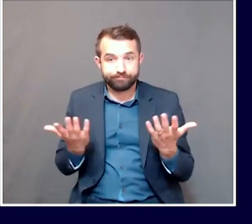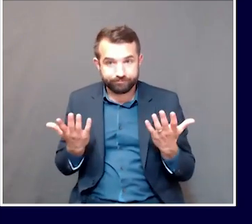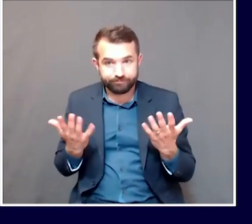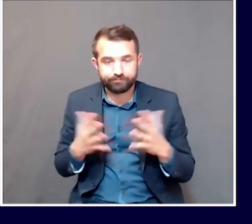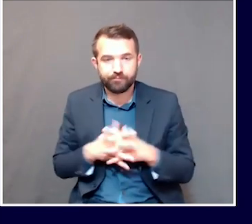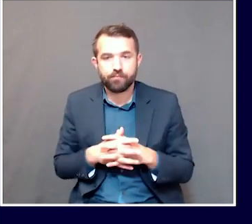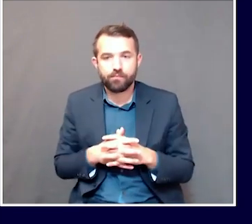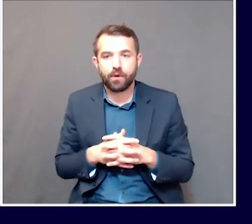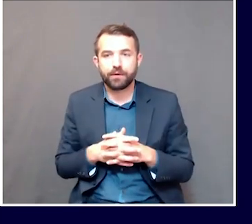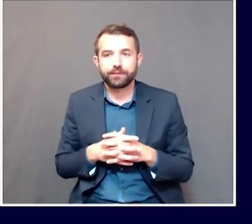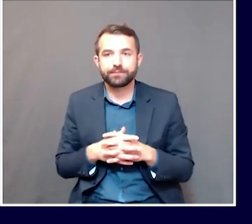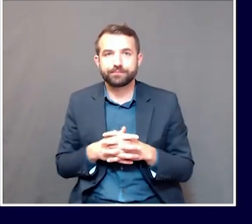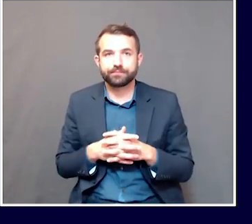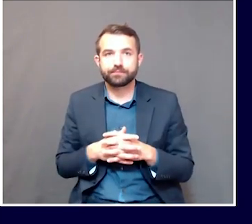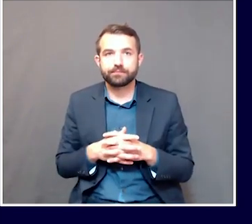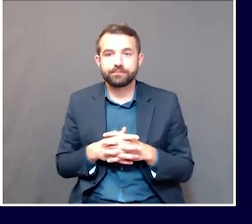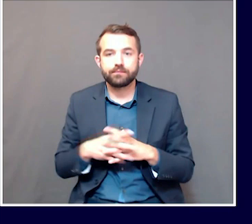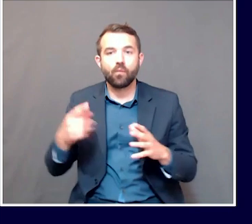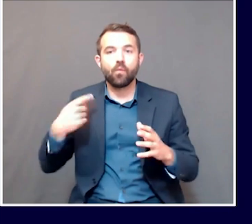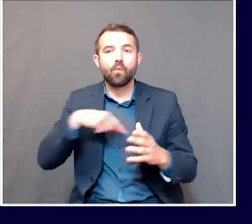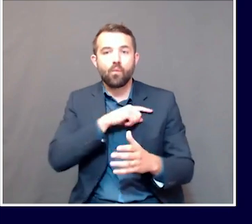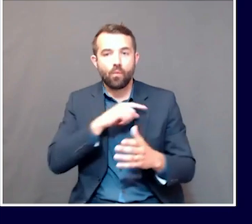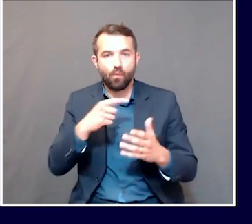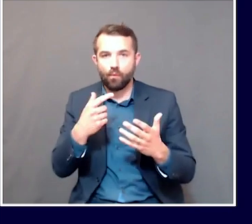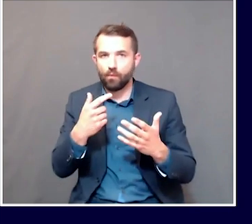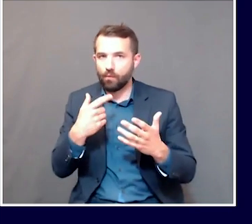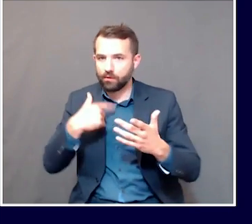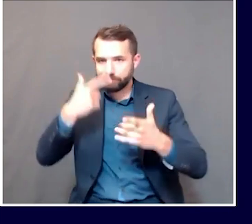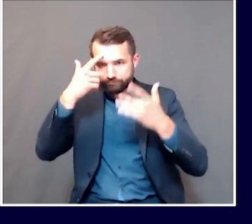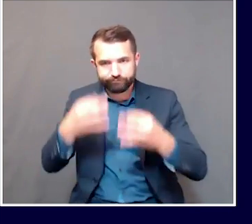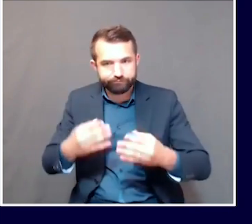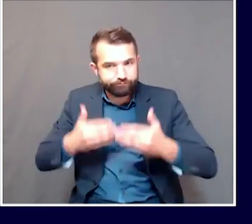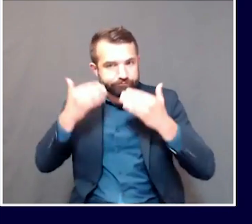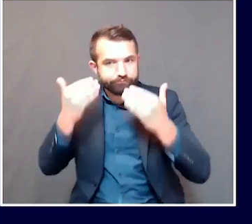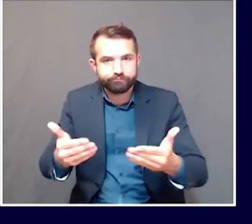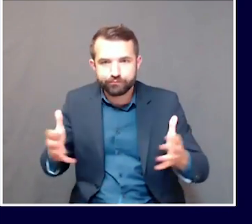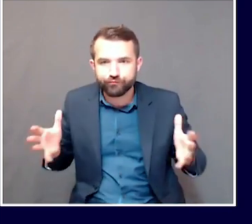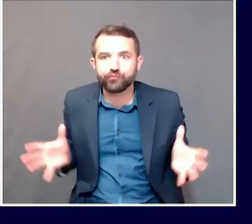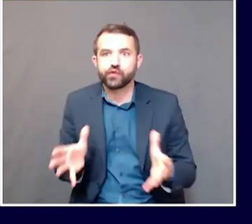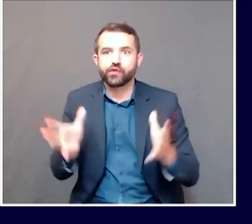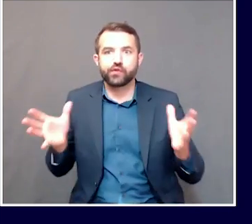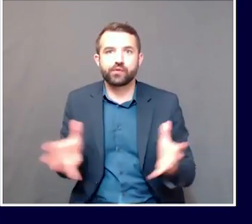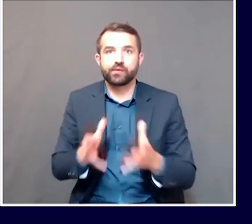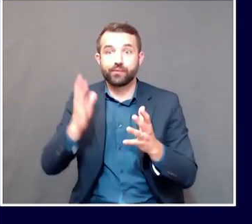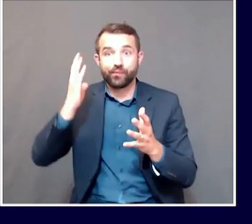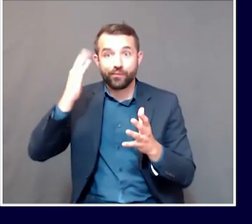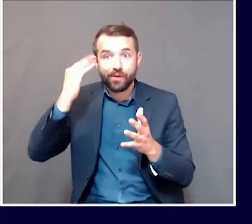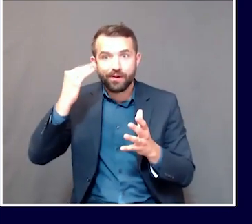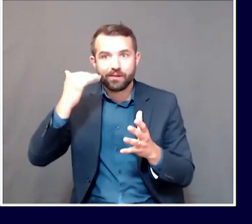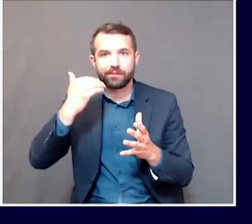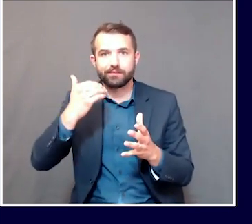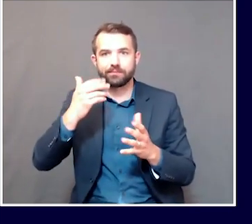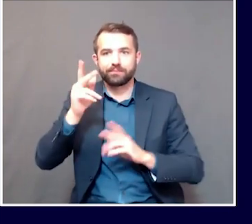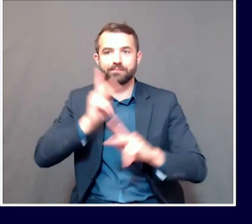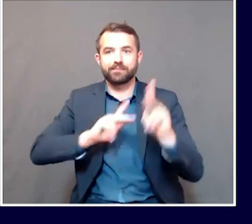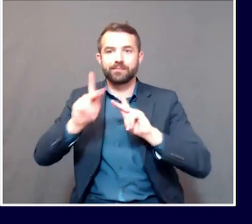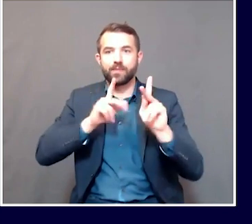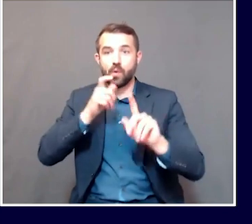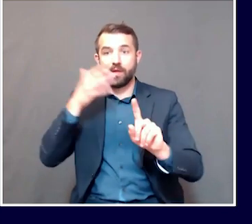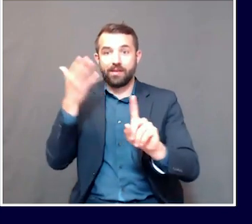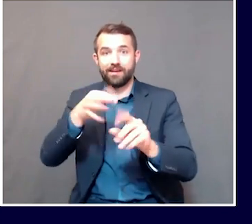avenue substantially in various executive orders because, as you know, we have poll watchers and poll clerks, people who